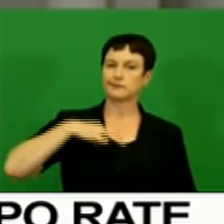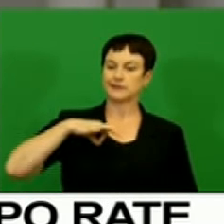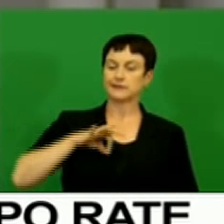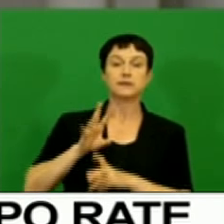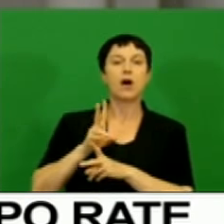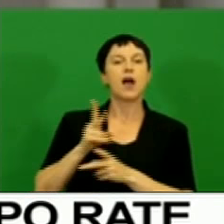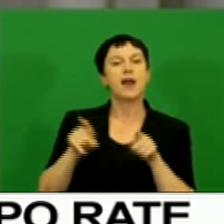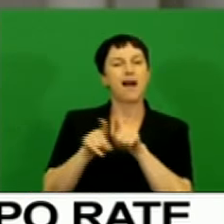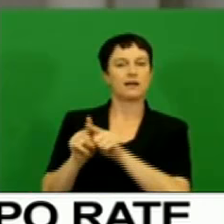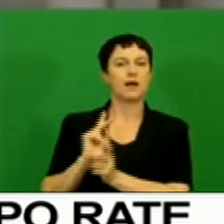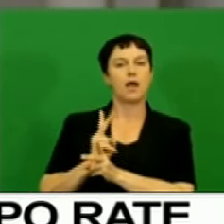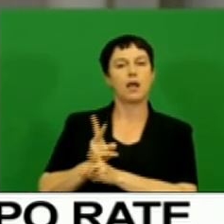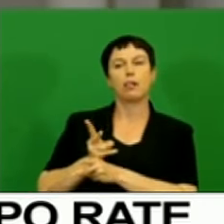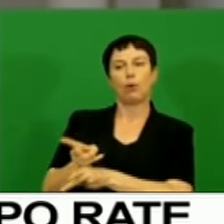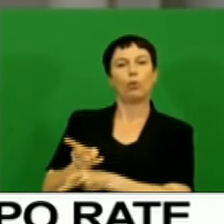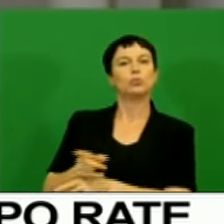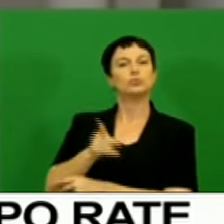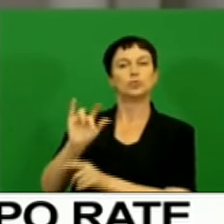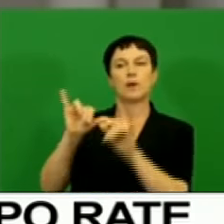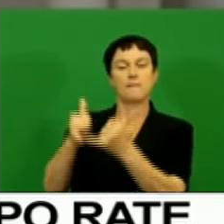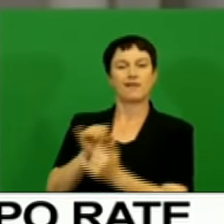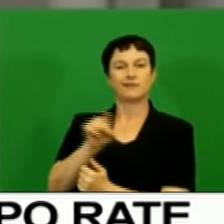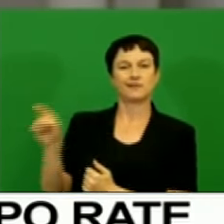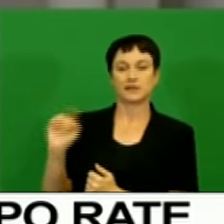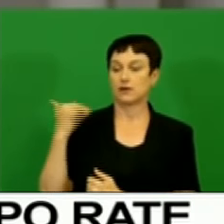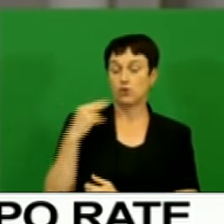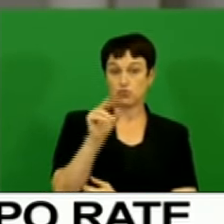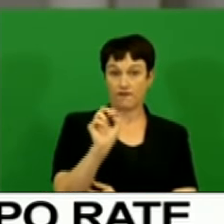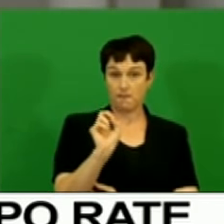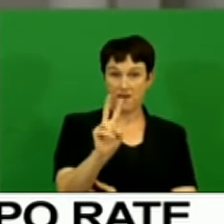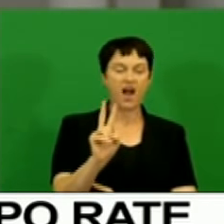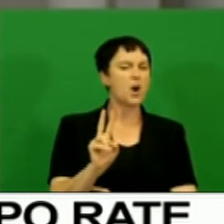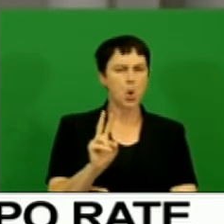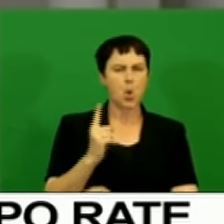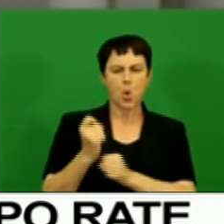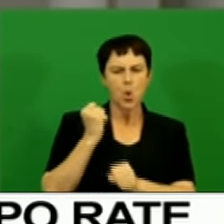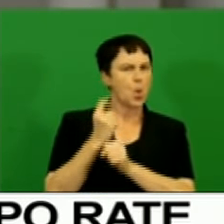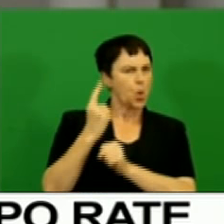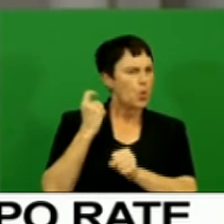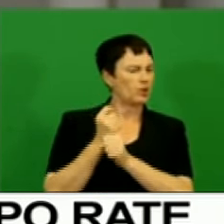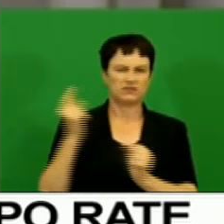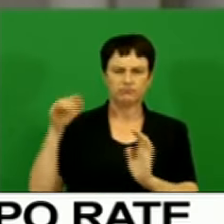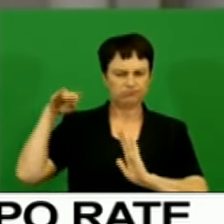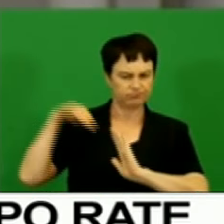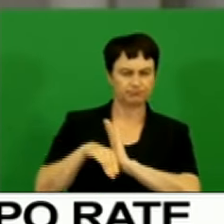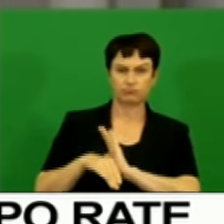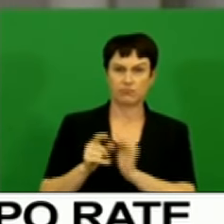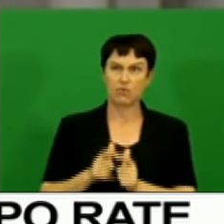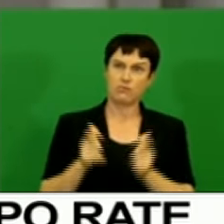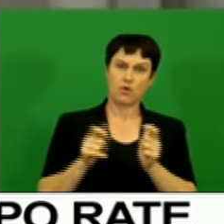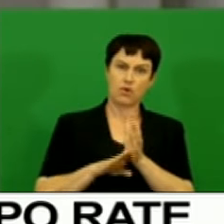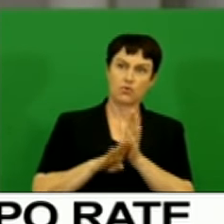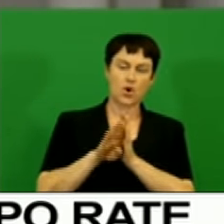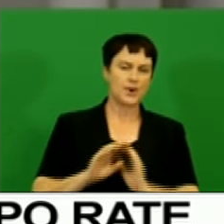sector, which at 4.5% in November was the lowest year-on-year growth since late